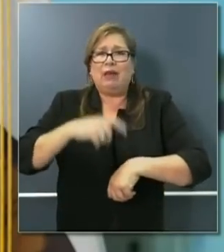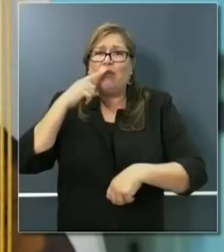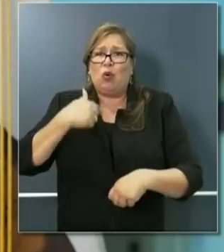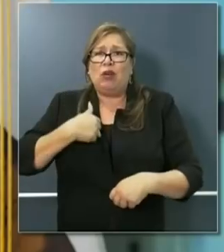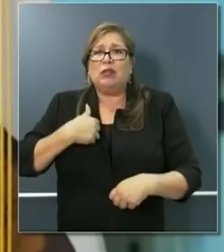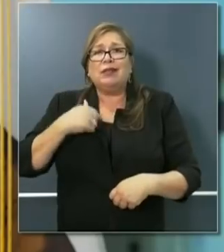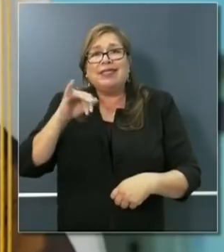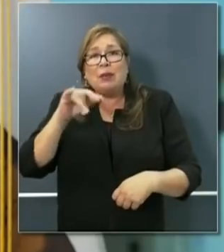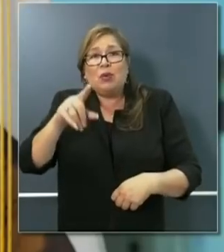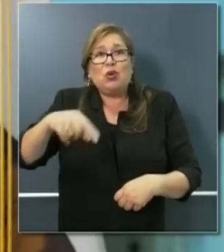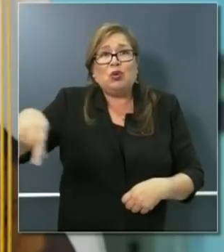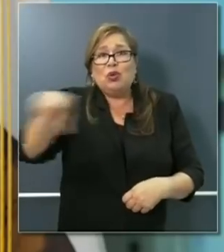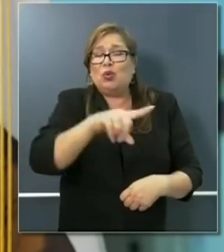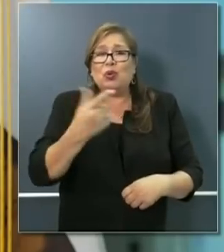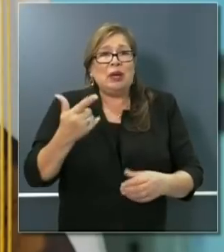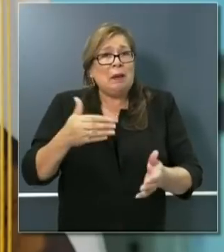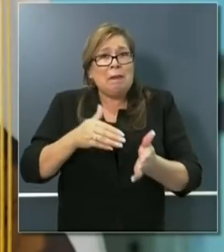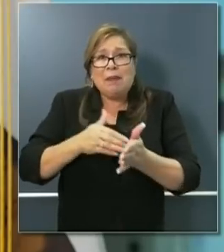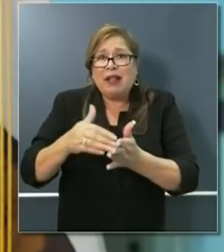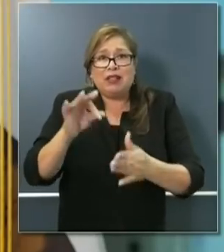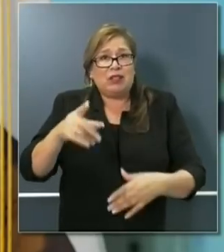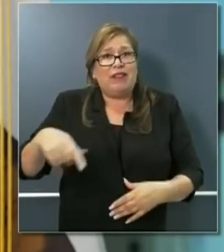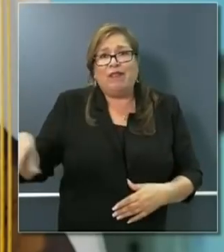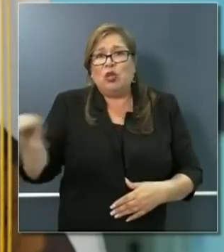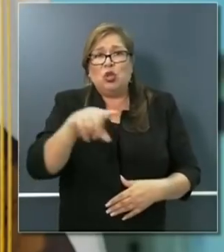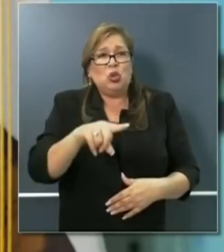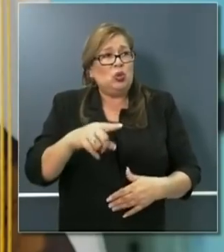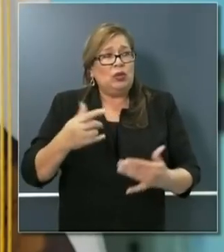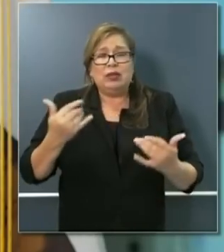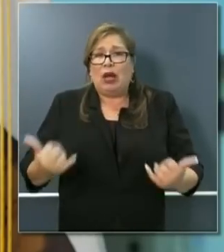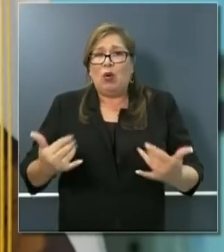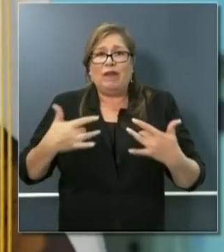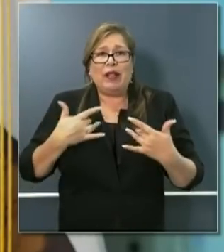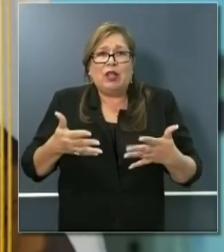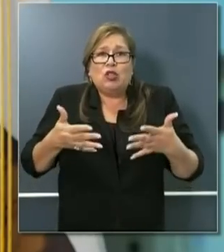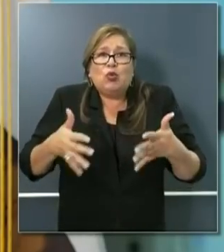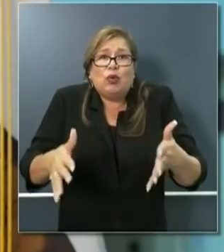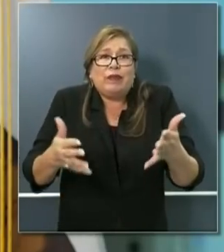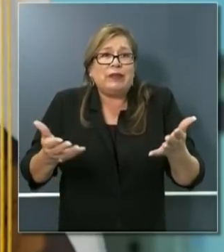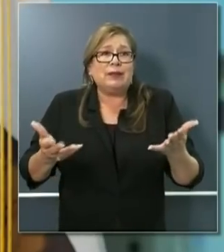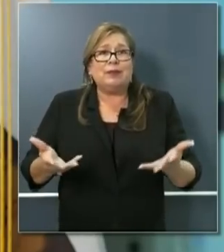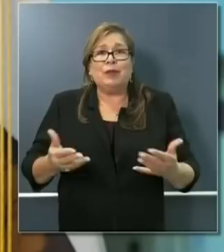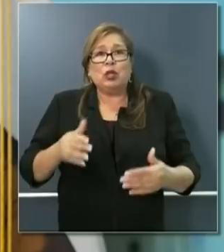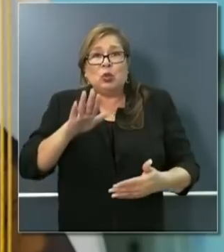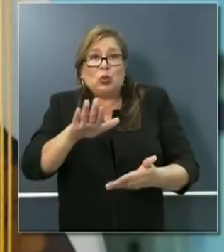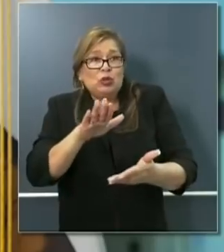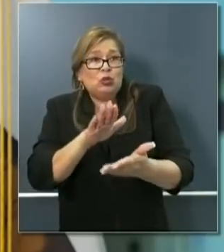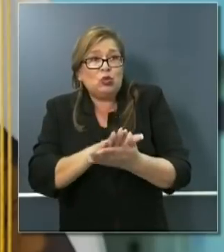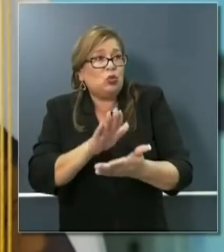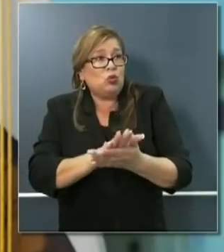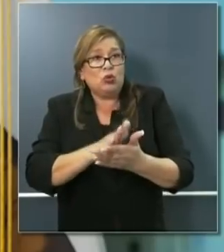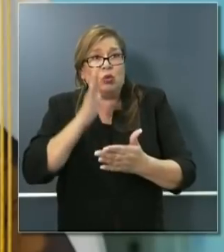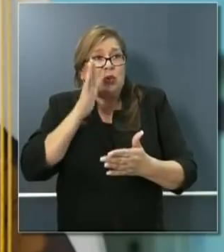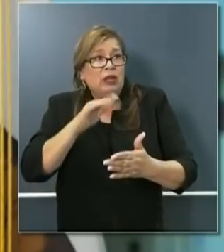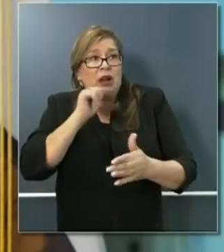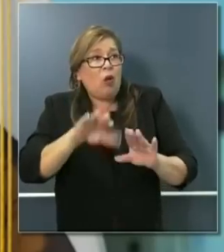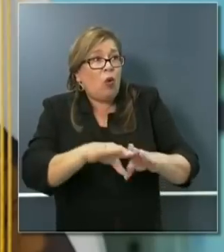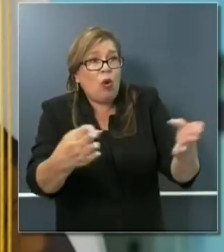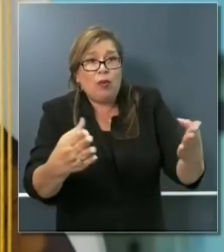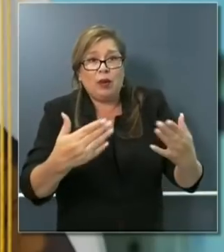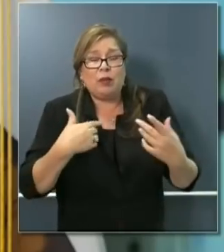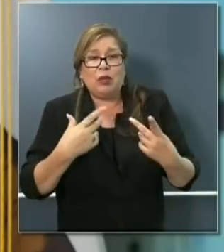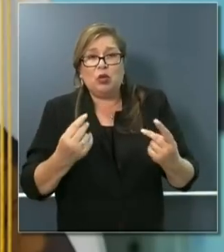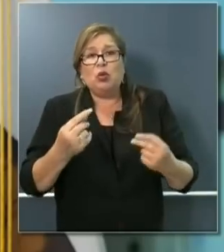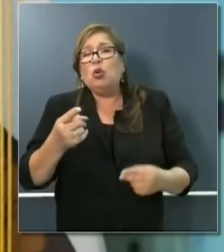that now may be very anxious about the expectation your school is not going to reopen, you may have